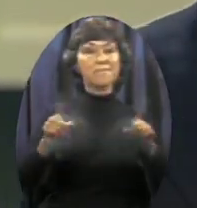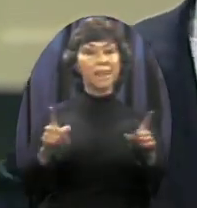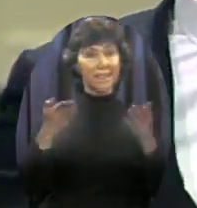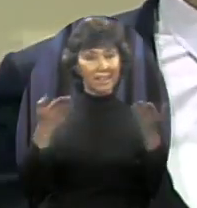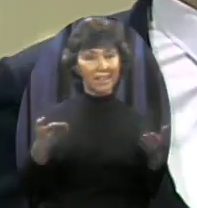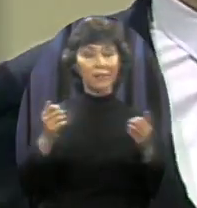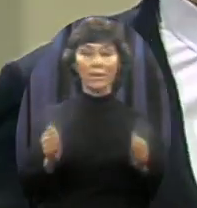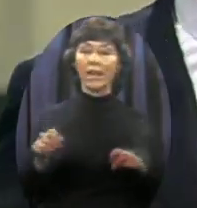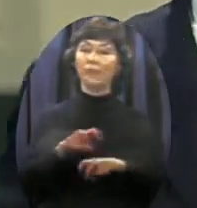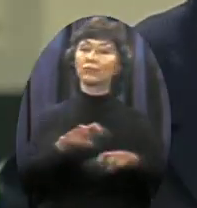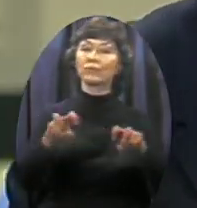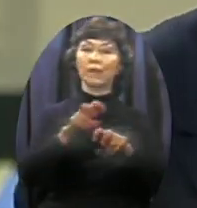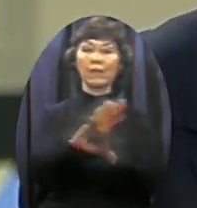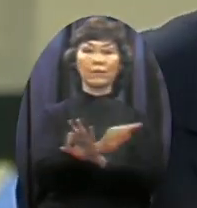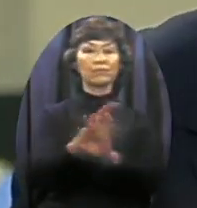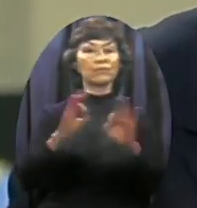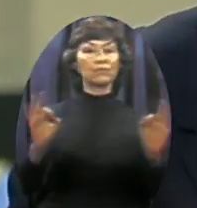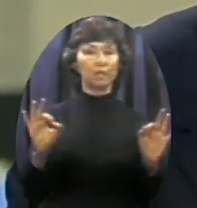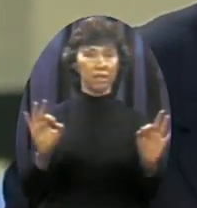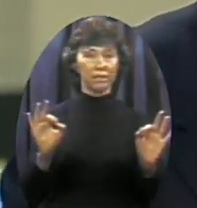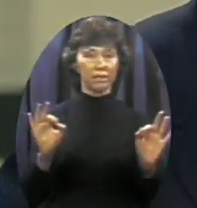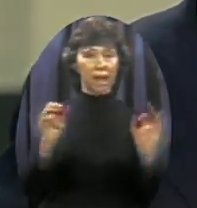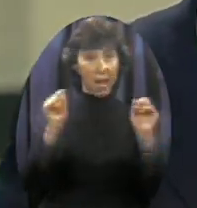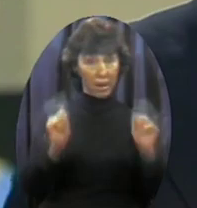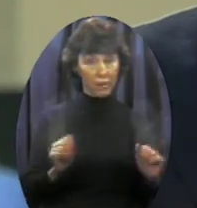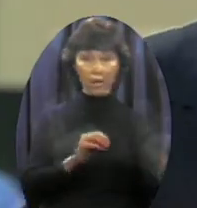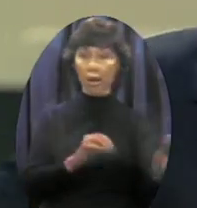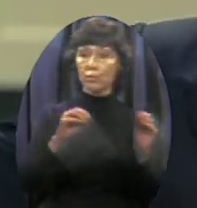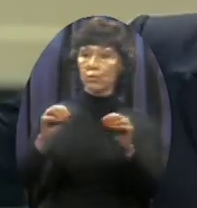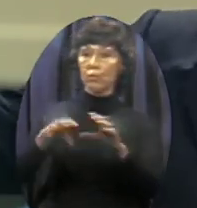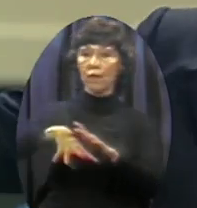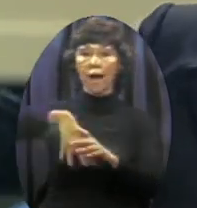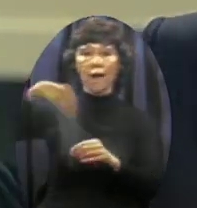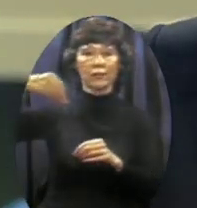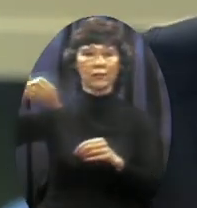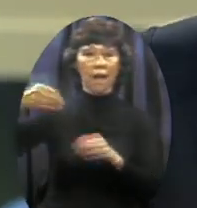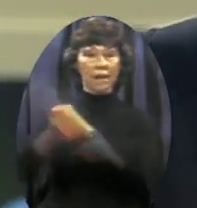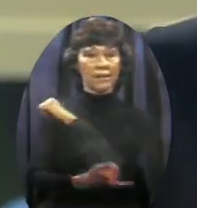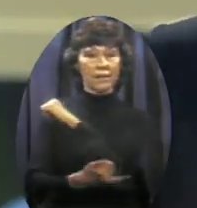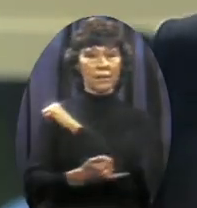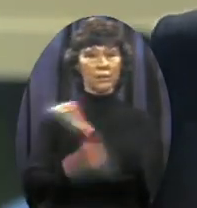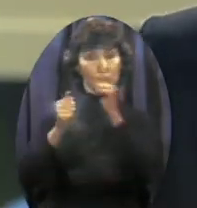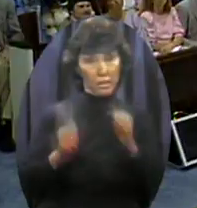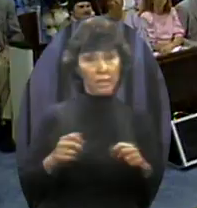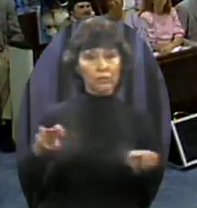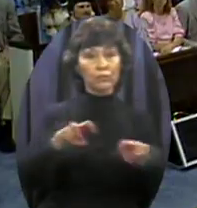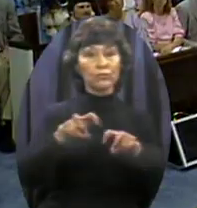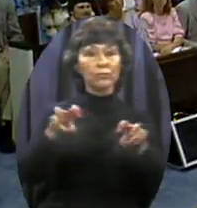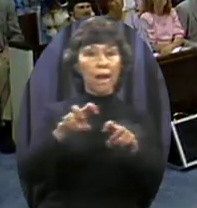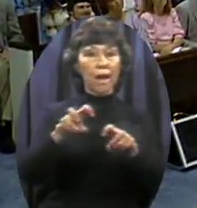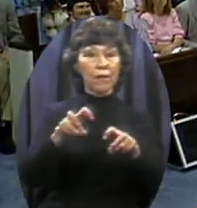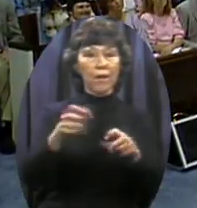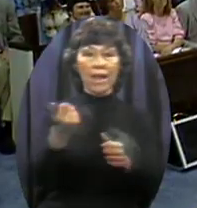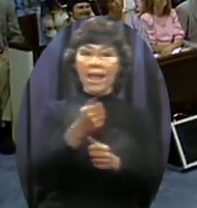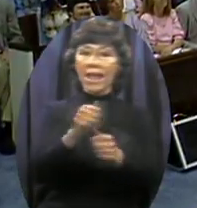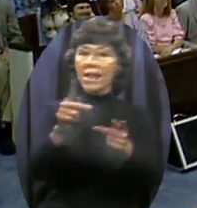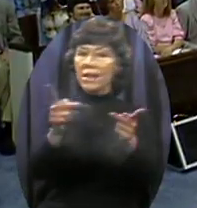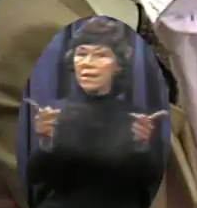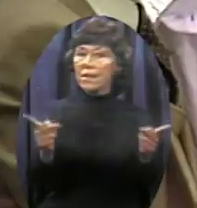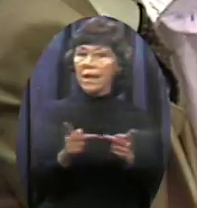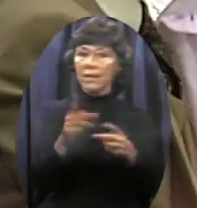And we can even immigrate outside the nation We can go anywhere in the world we please There's some places I don't please to go